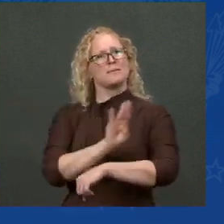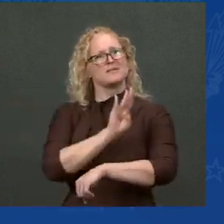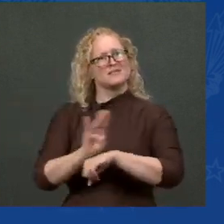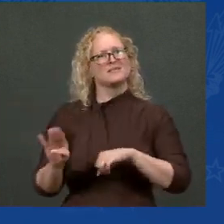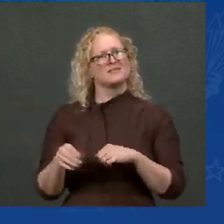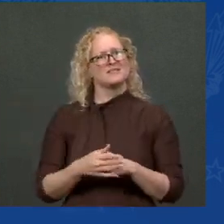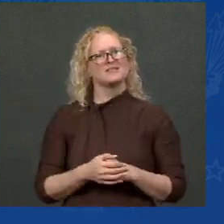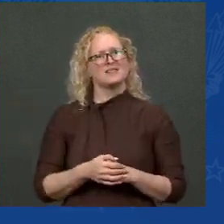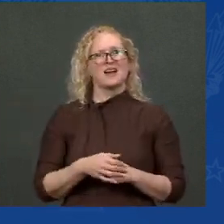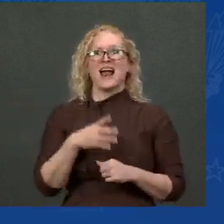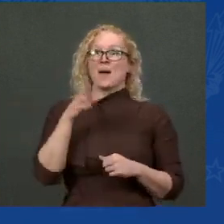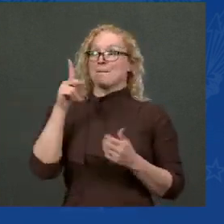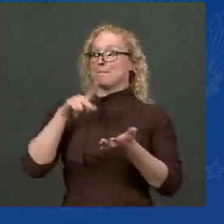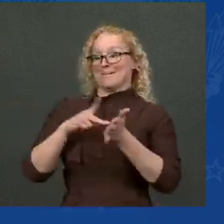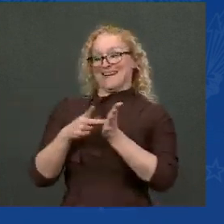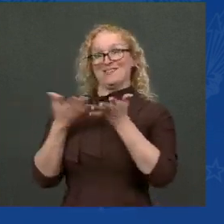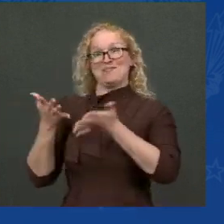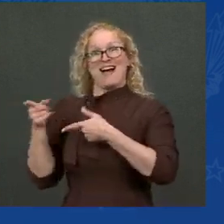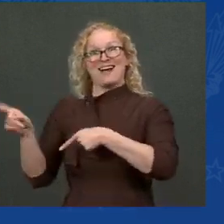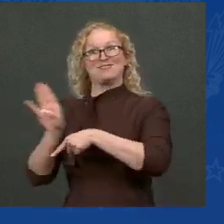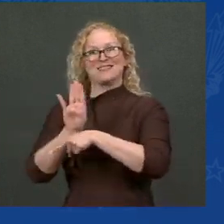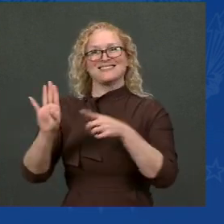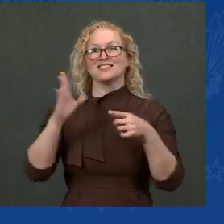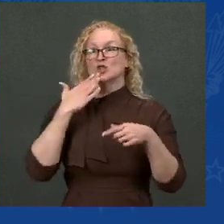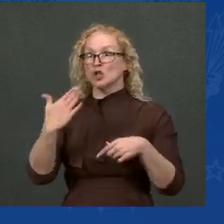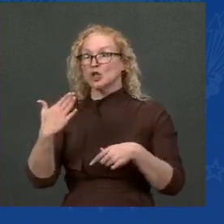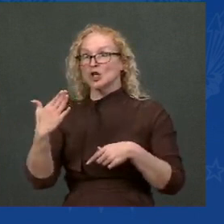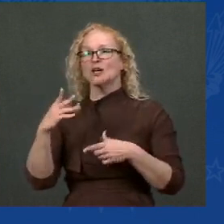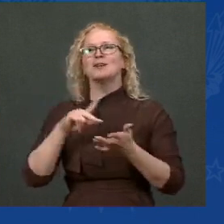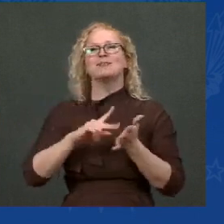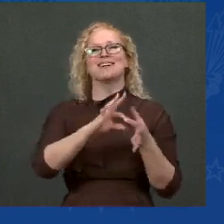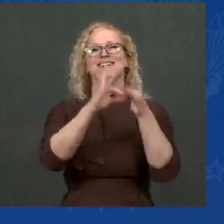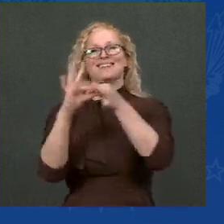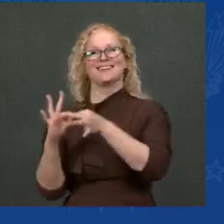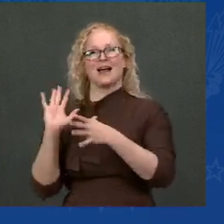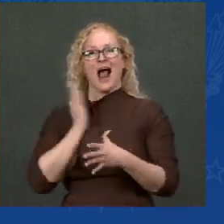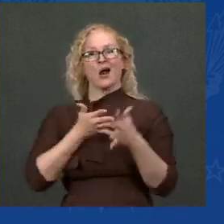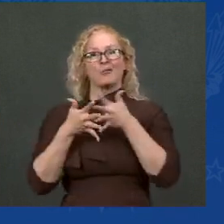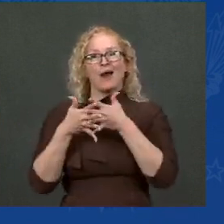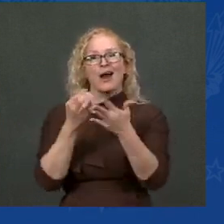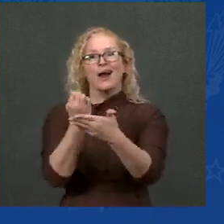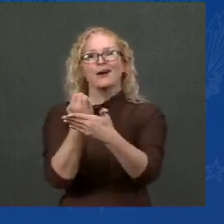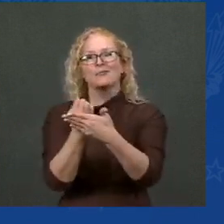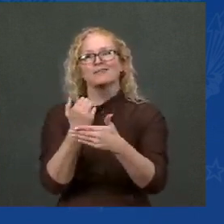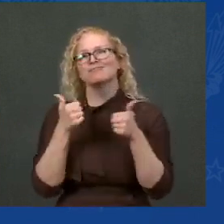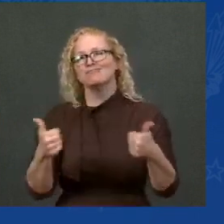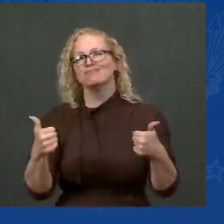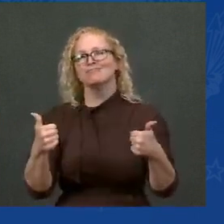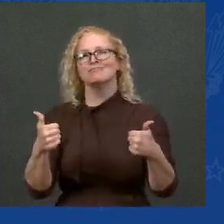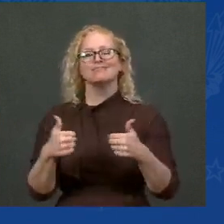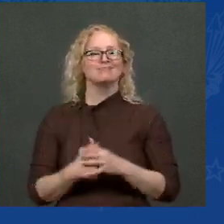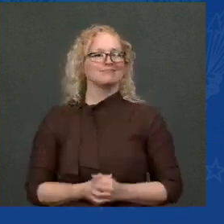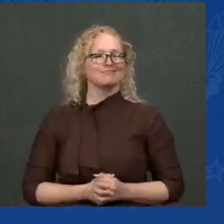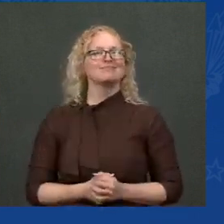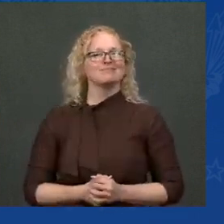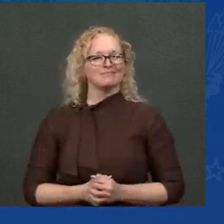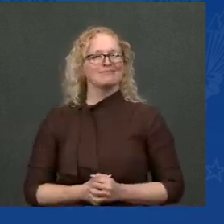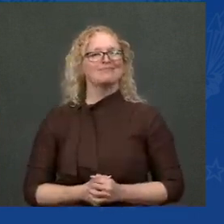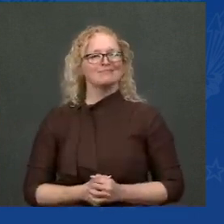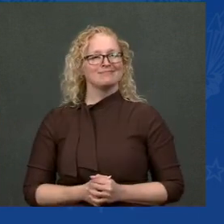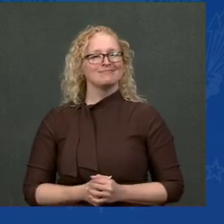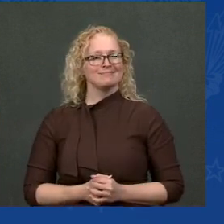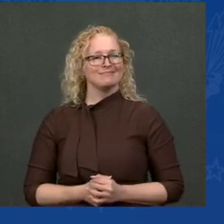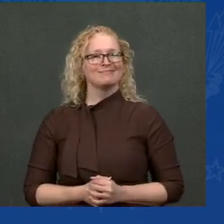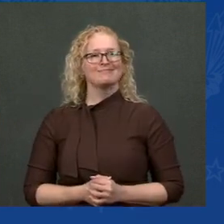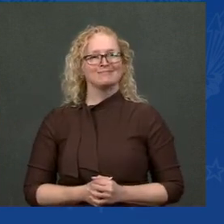economist agreed that requiring staff vaccinations or regular testing among large employers would promote the economic